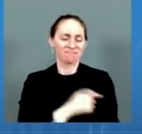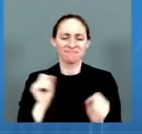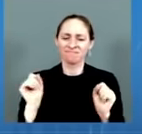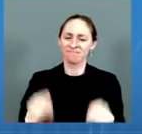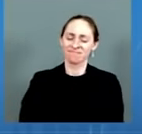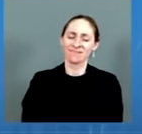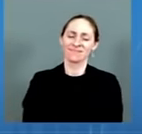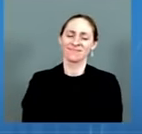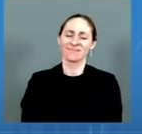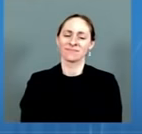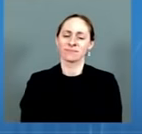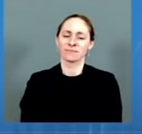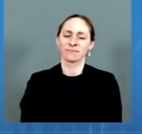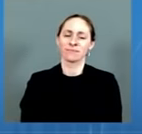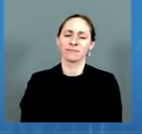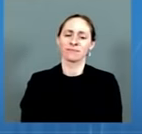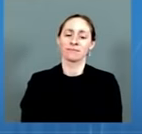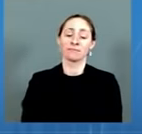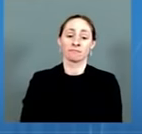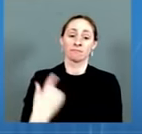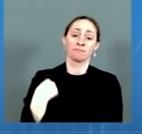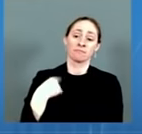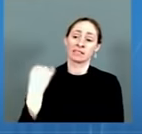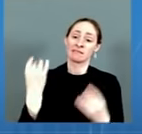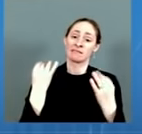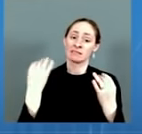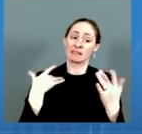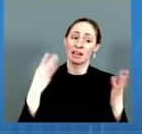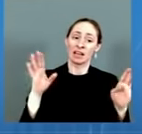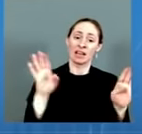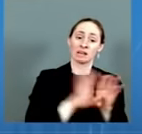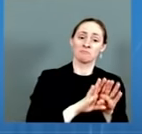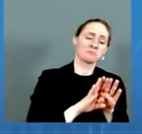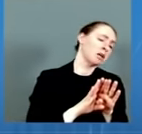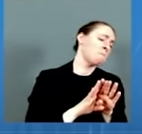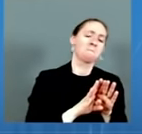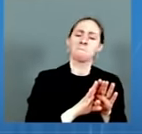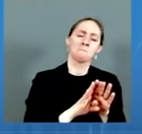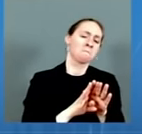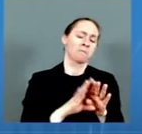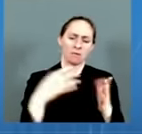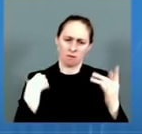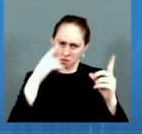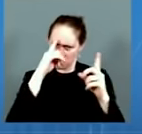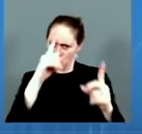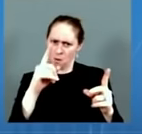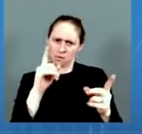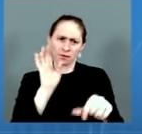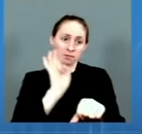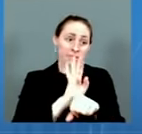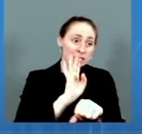We're going to keep our schools and our businesses open. Next question. Mr.